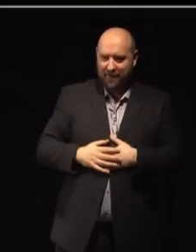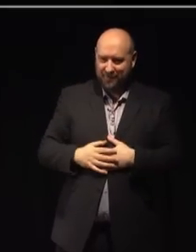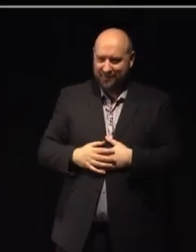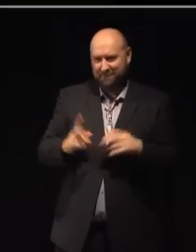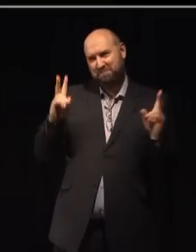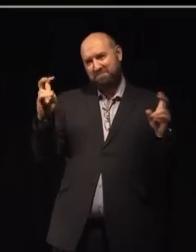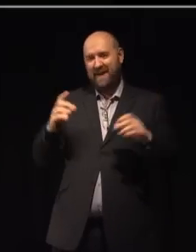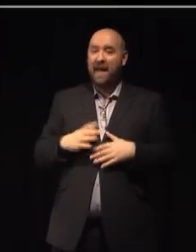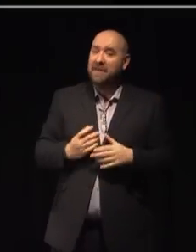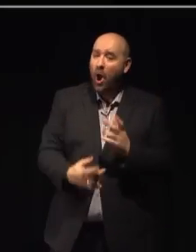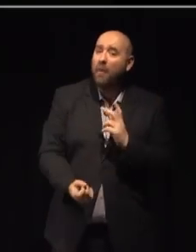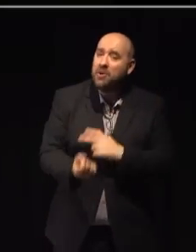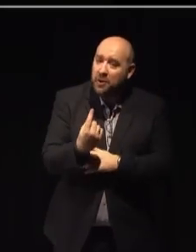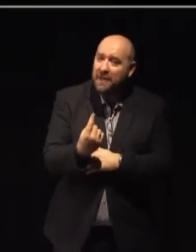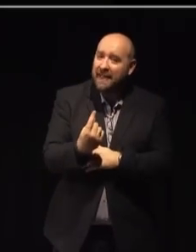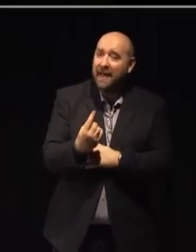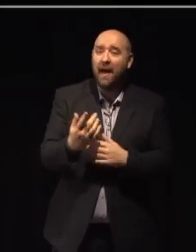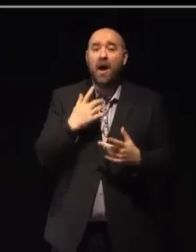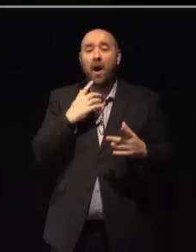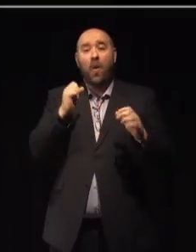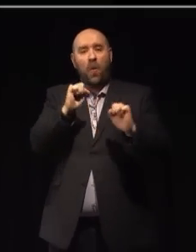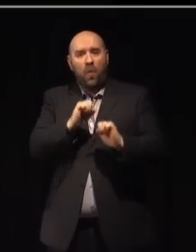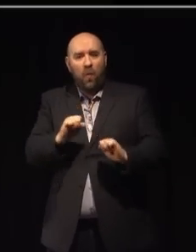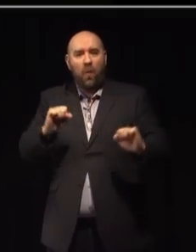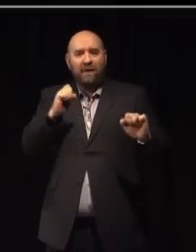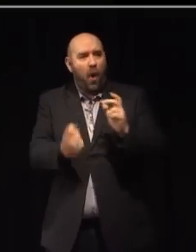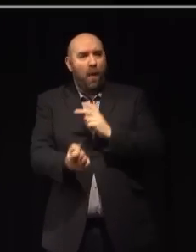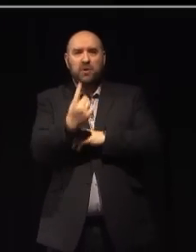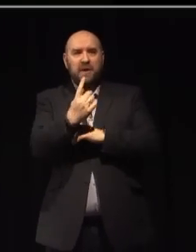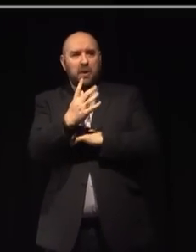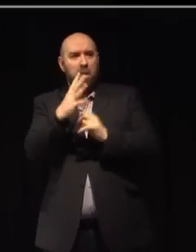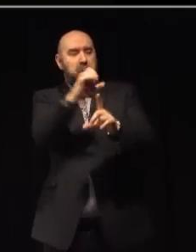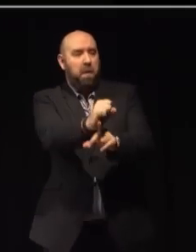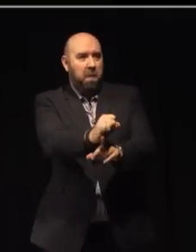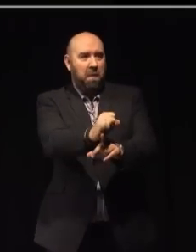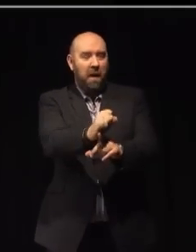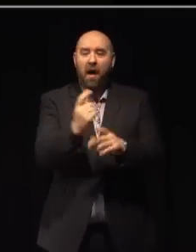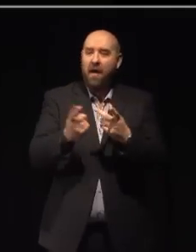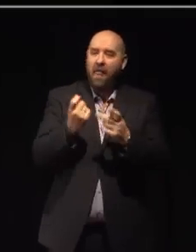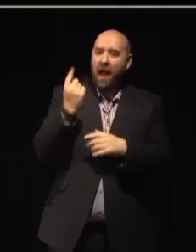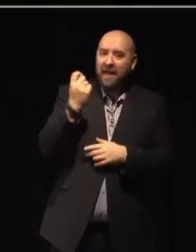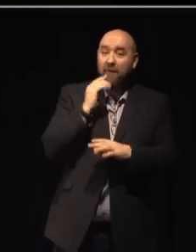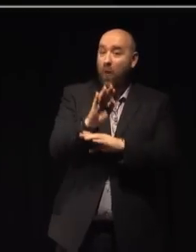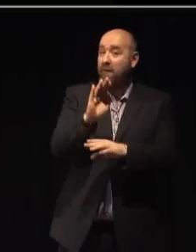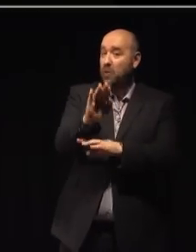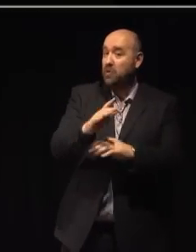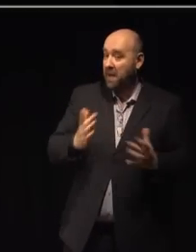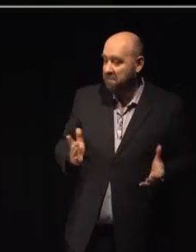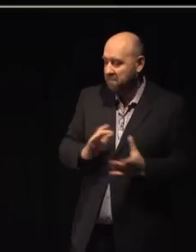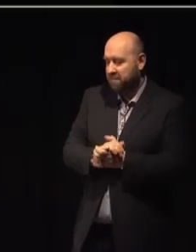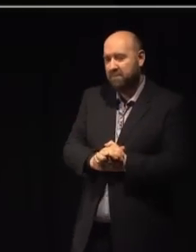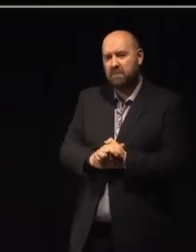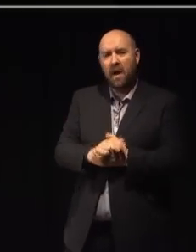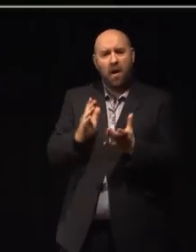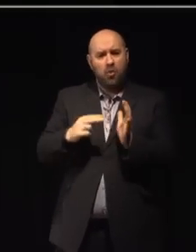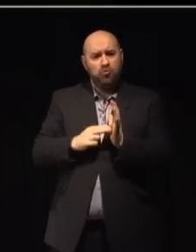It's an opportunity waiting to be seized, another idea of what the future could hold. Further